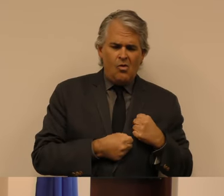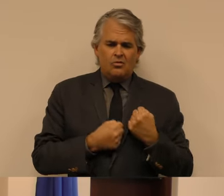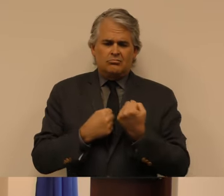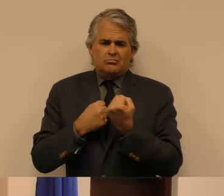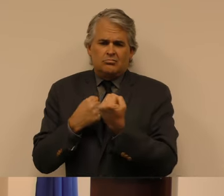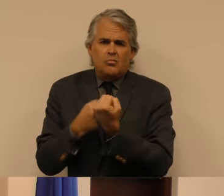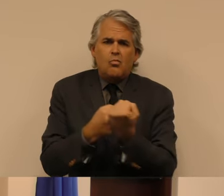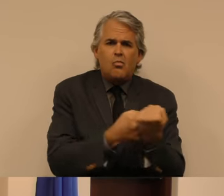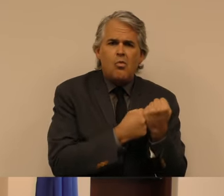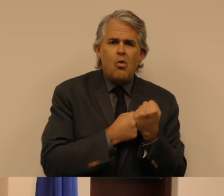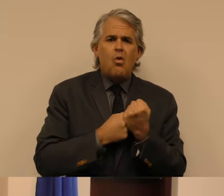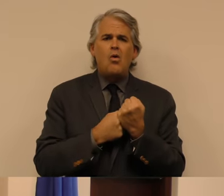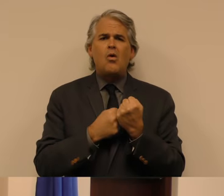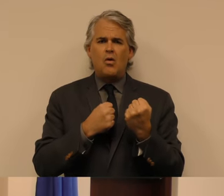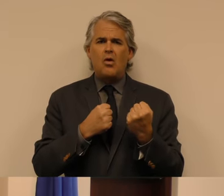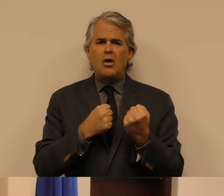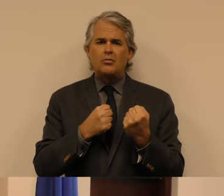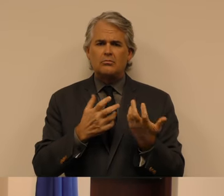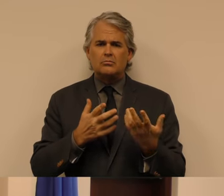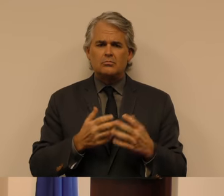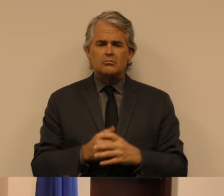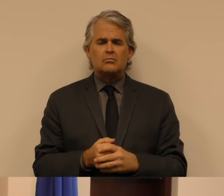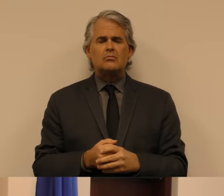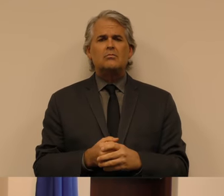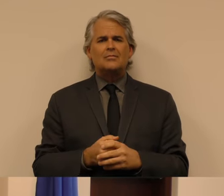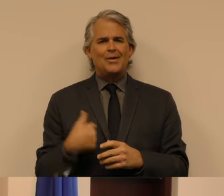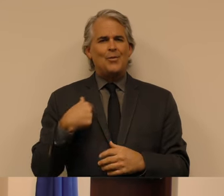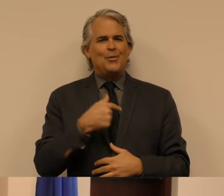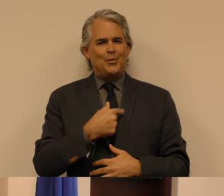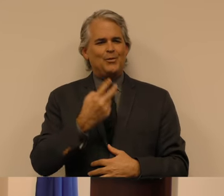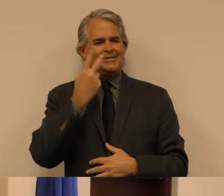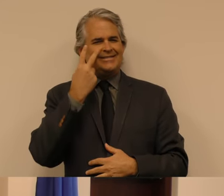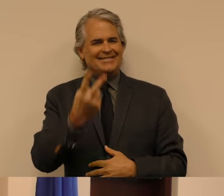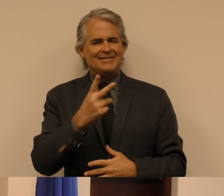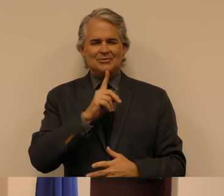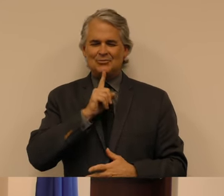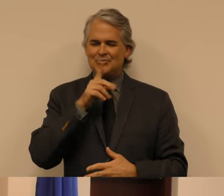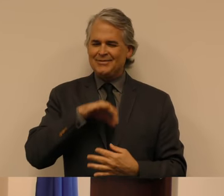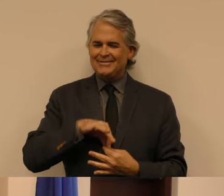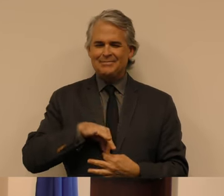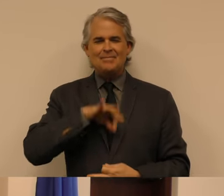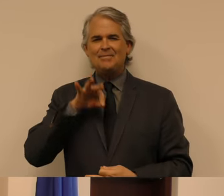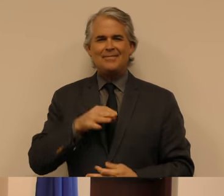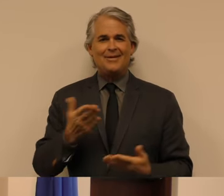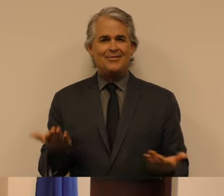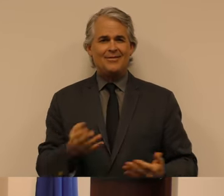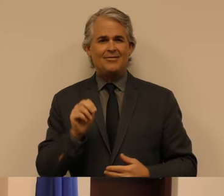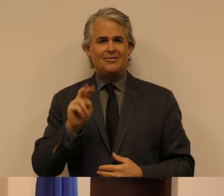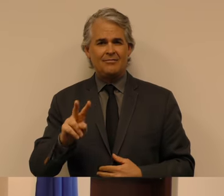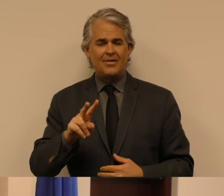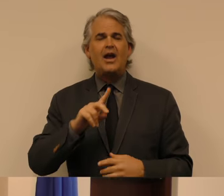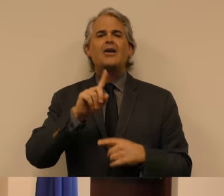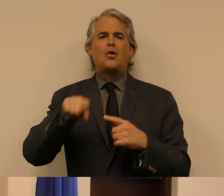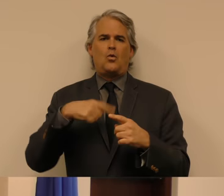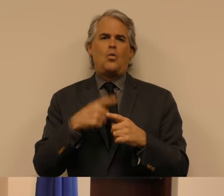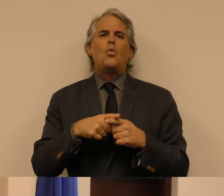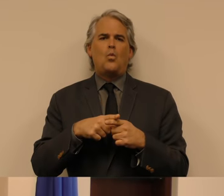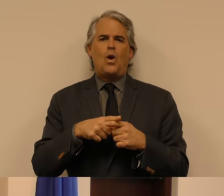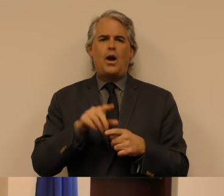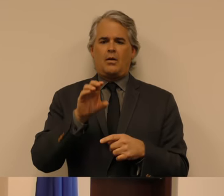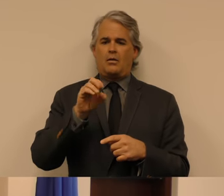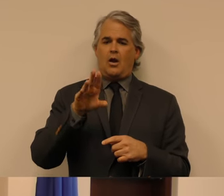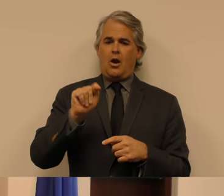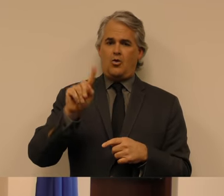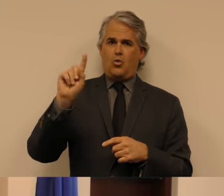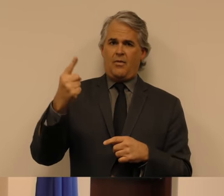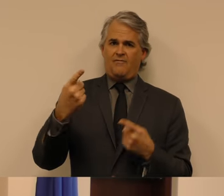and to cheer for each other. We see the true spirit of Nevada when we came together to cry as we did in the aftermath